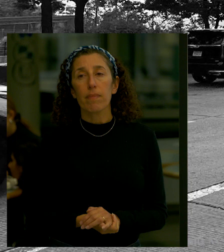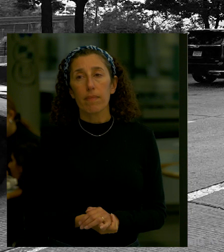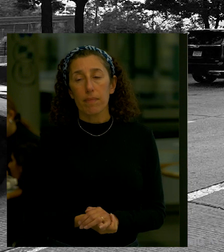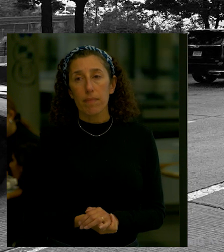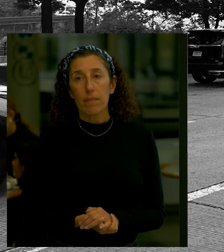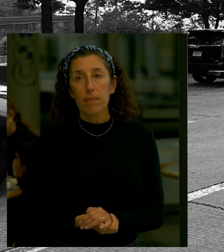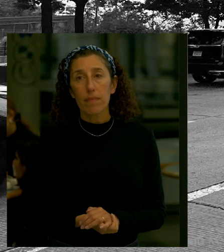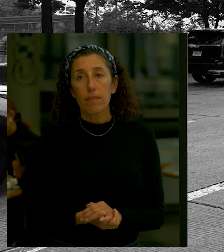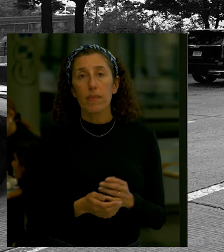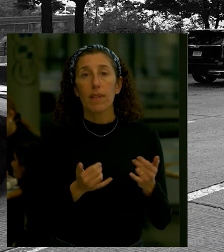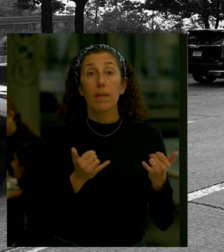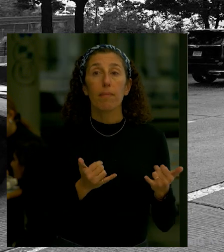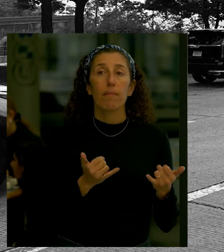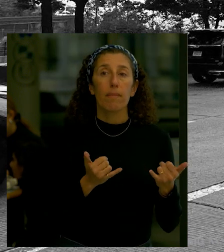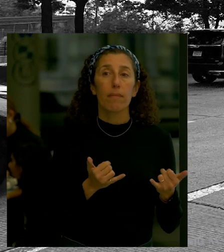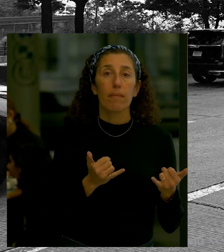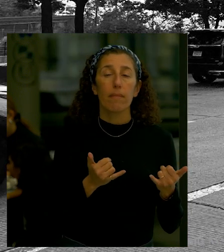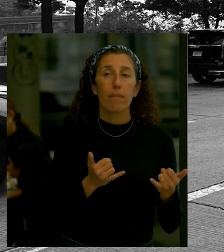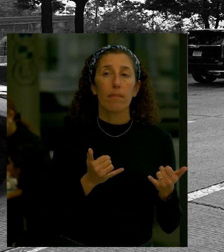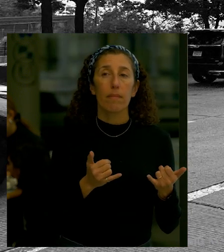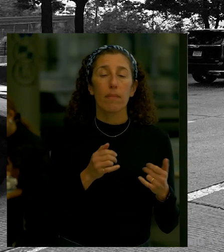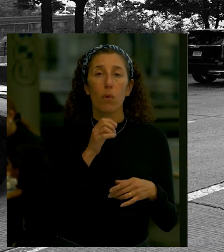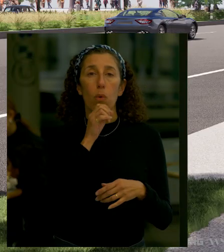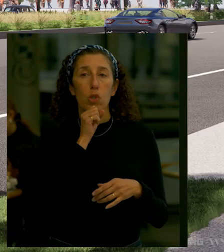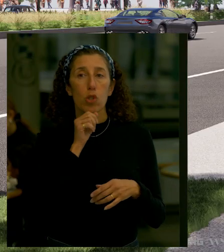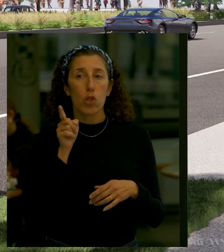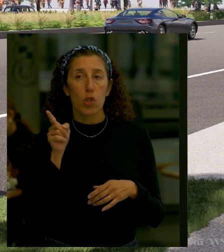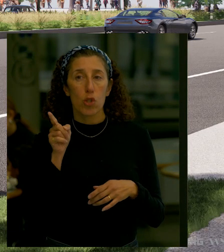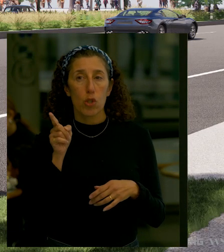existing and actually this is a combo there's where they're going to go